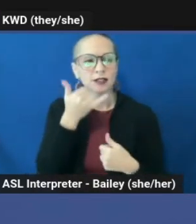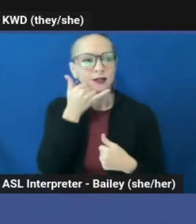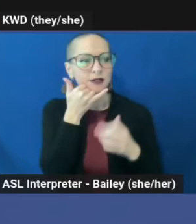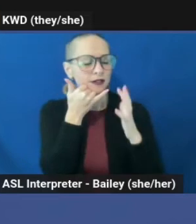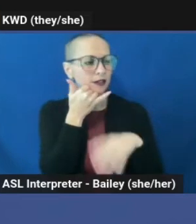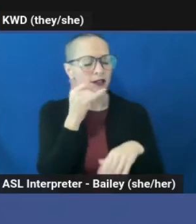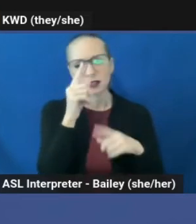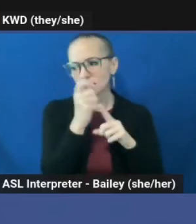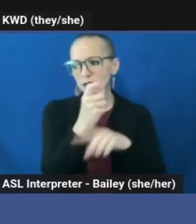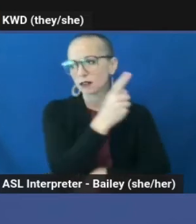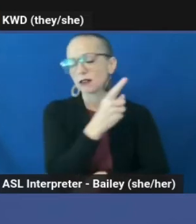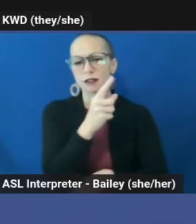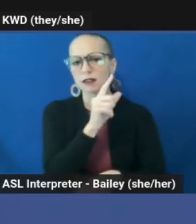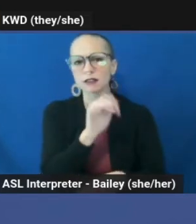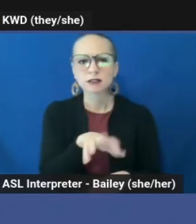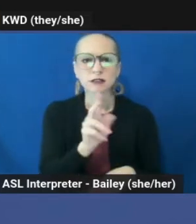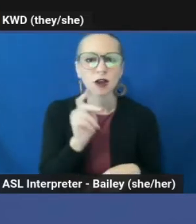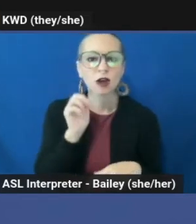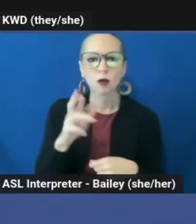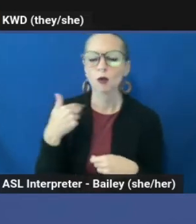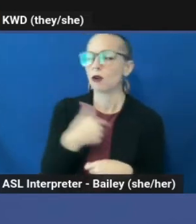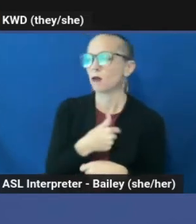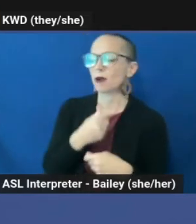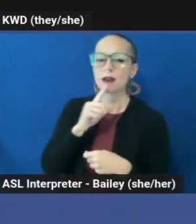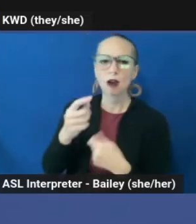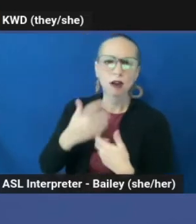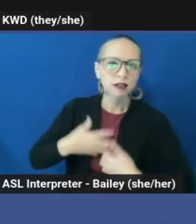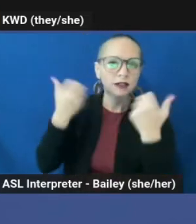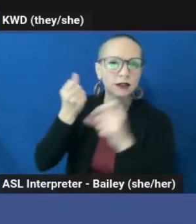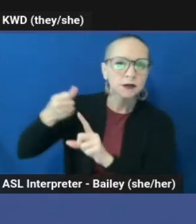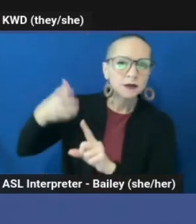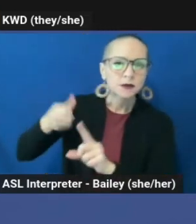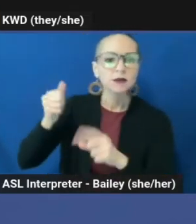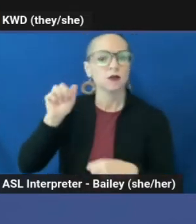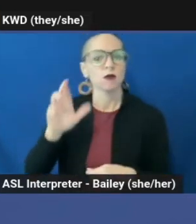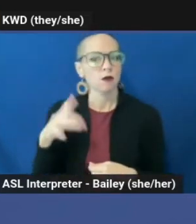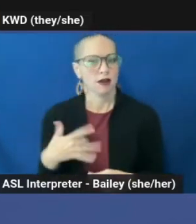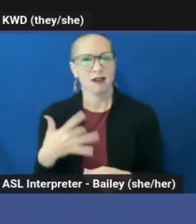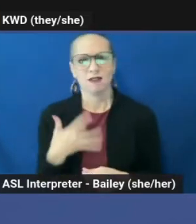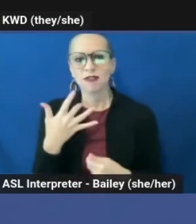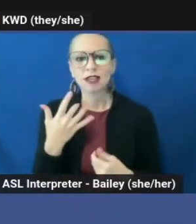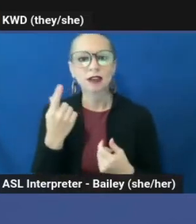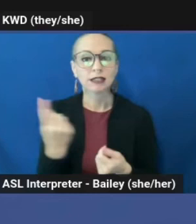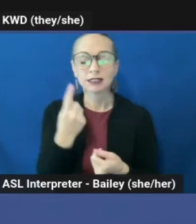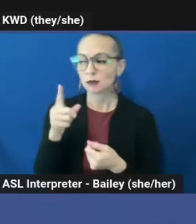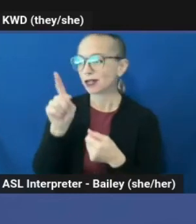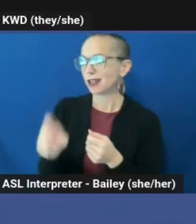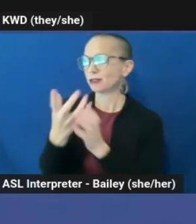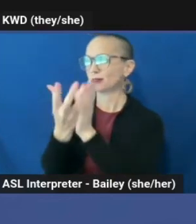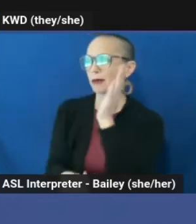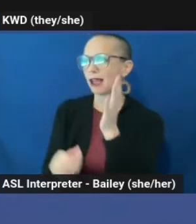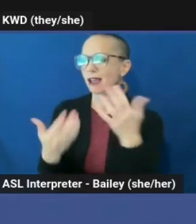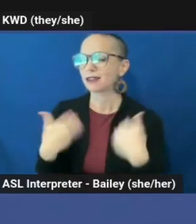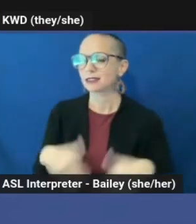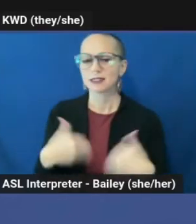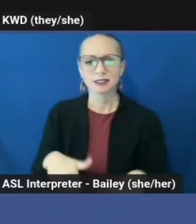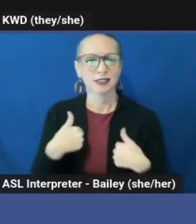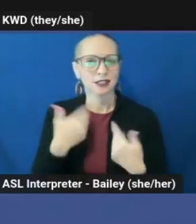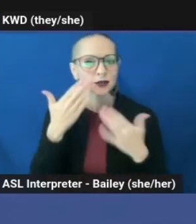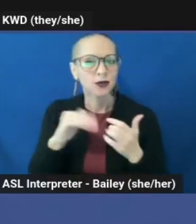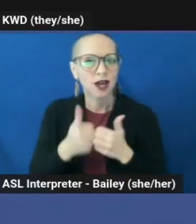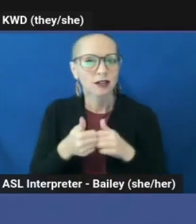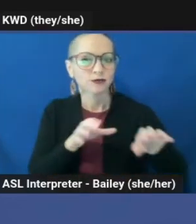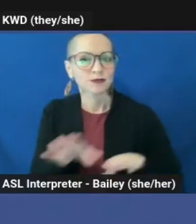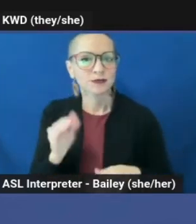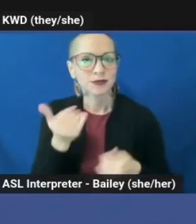because we are mad at the wait time, or because we are left with a mess to clean up when someone had to go and pass away? Tardiness, which